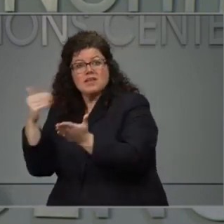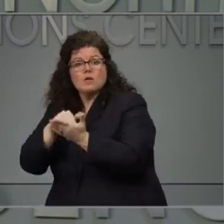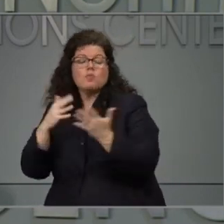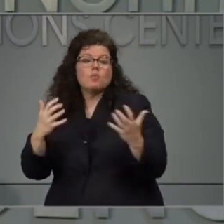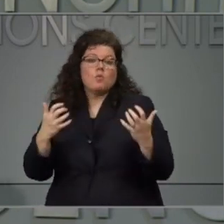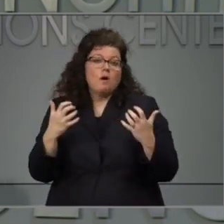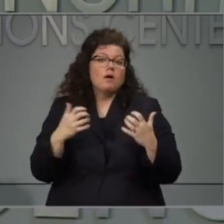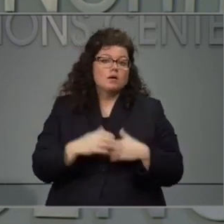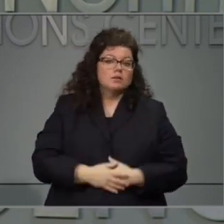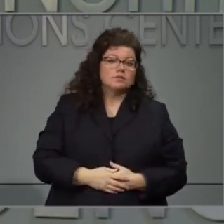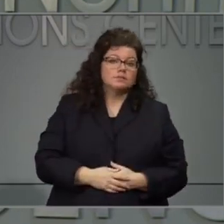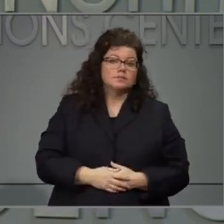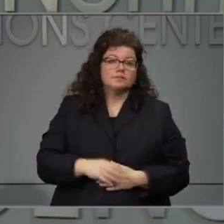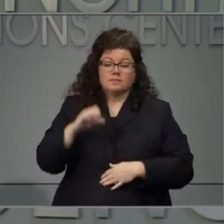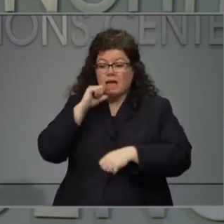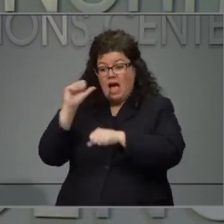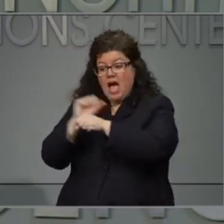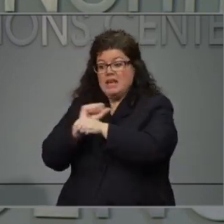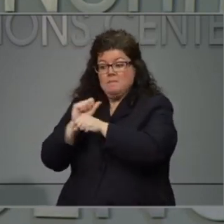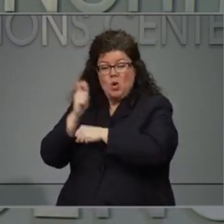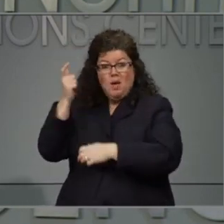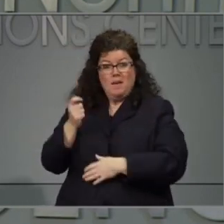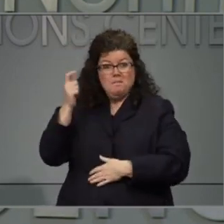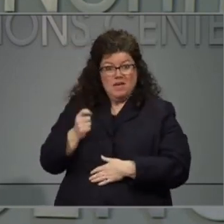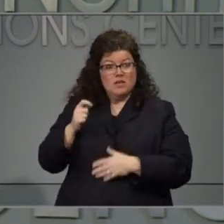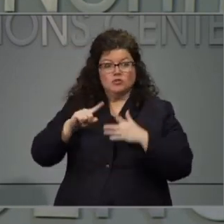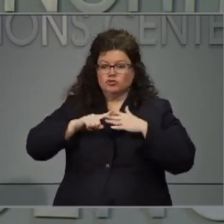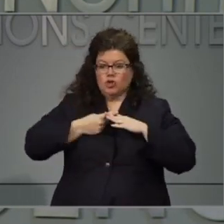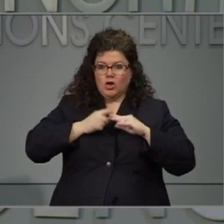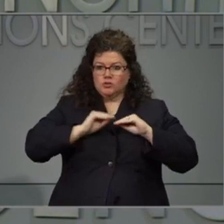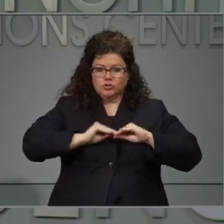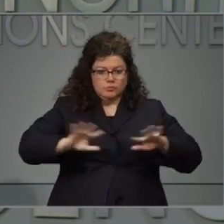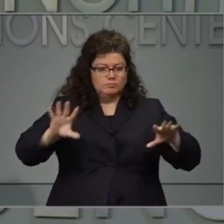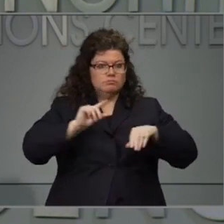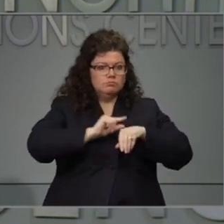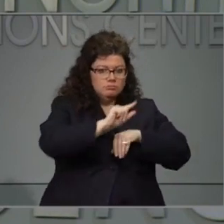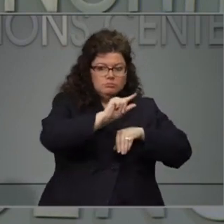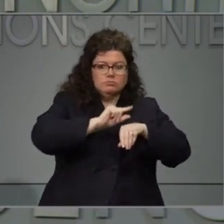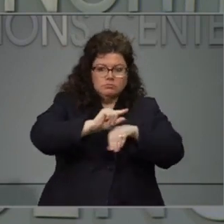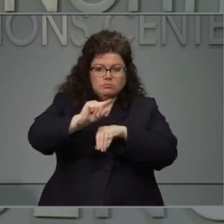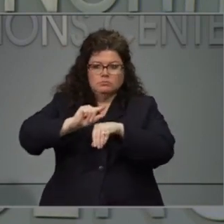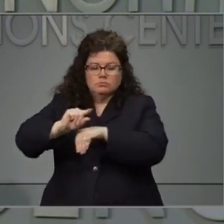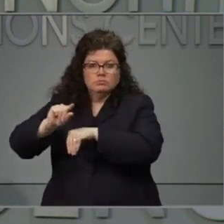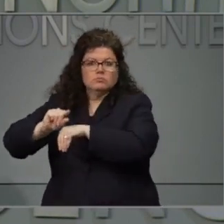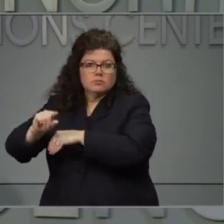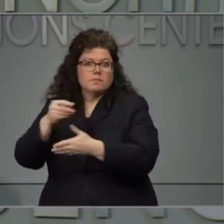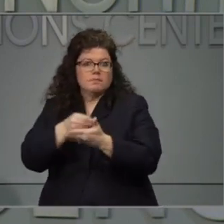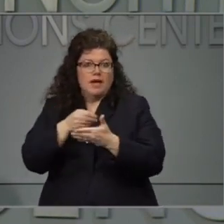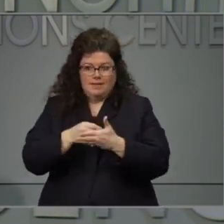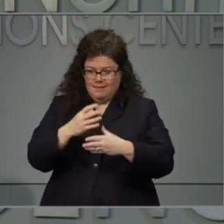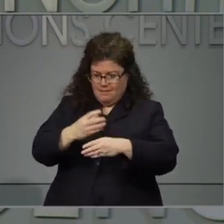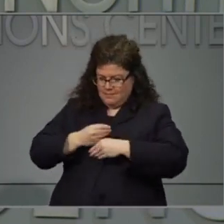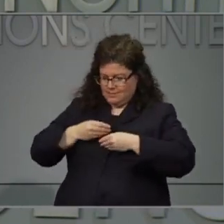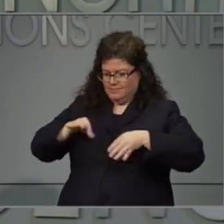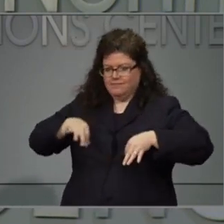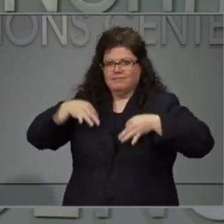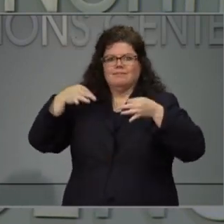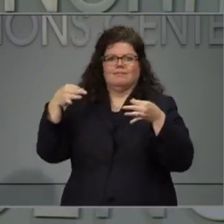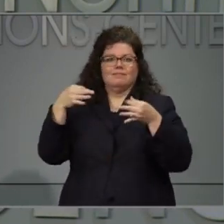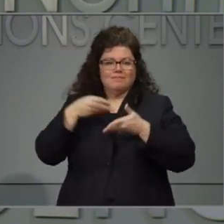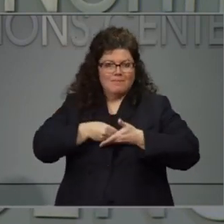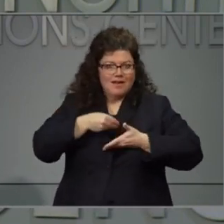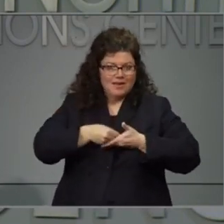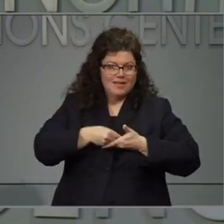benefits are working their way through the system and should be out to people soon. The